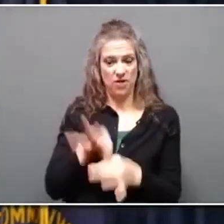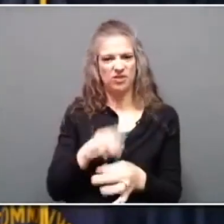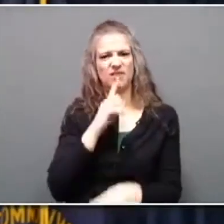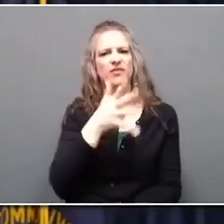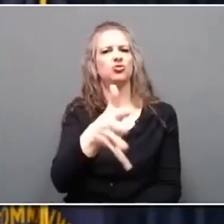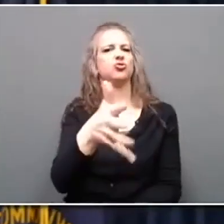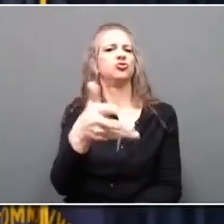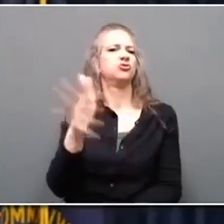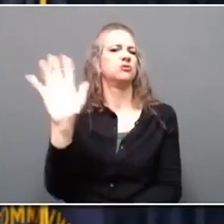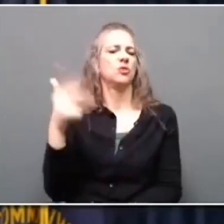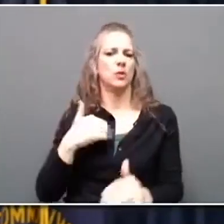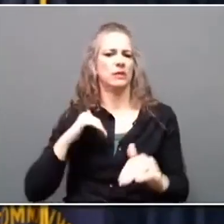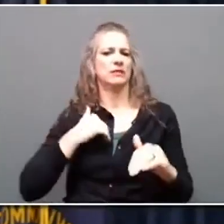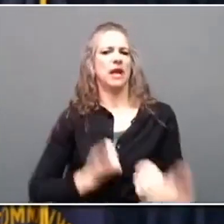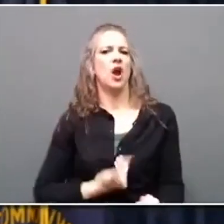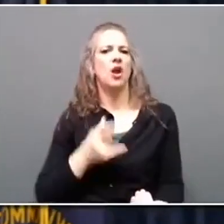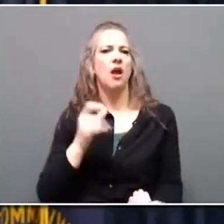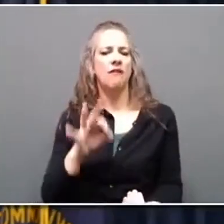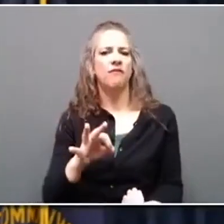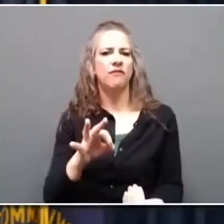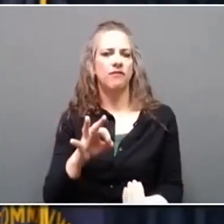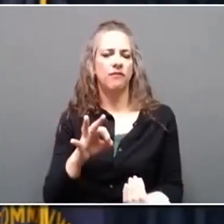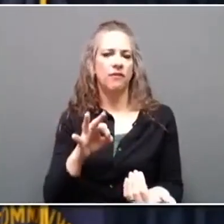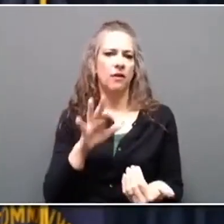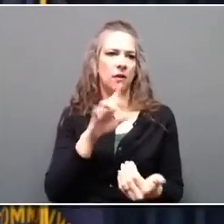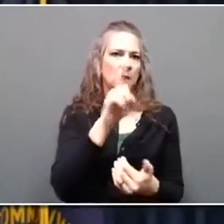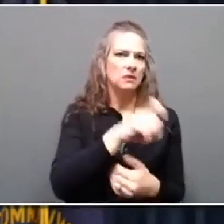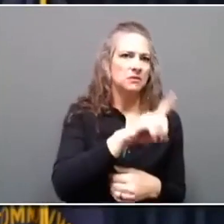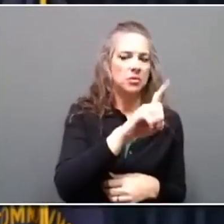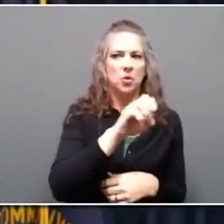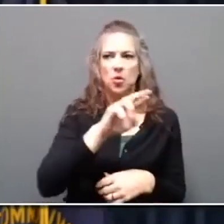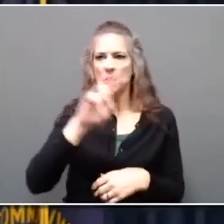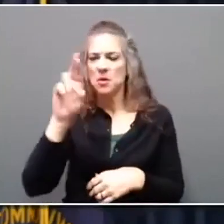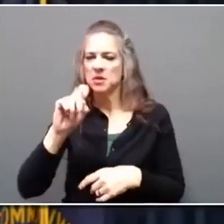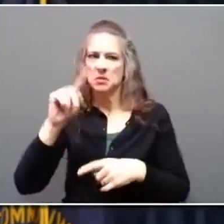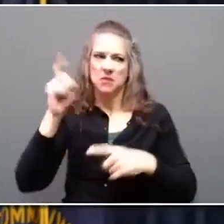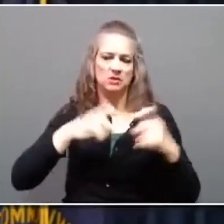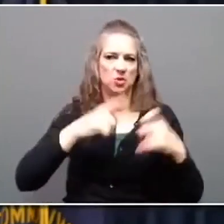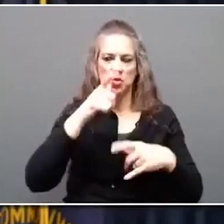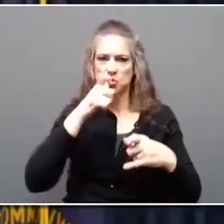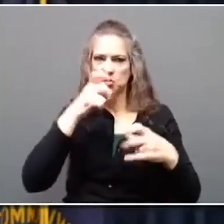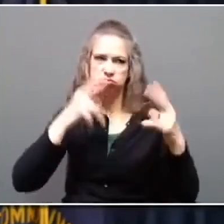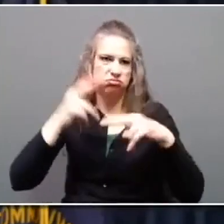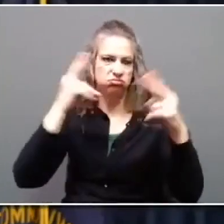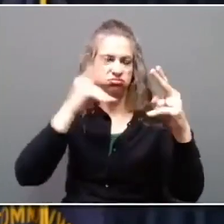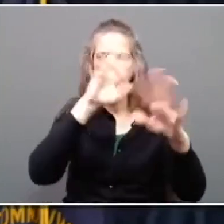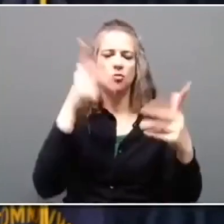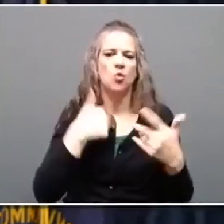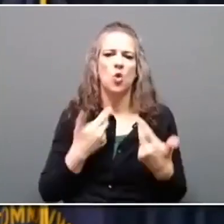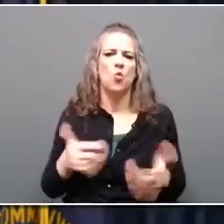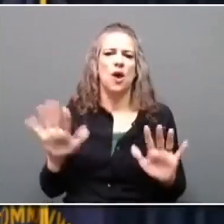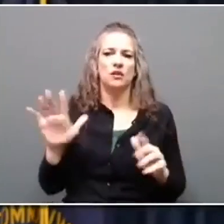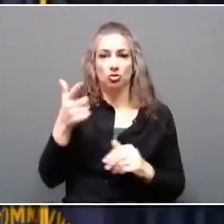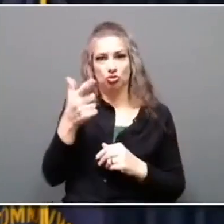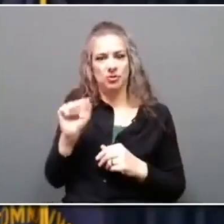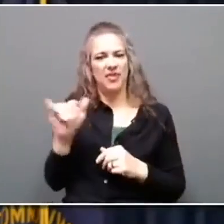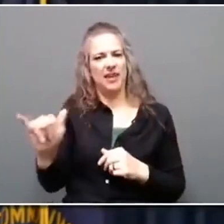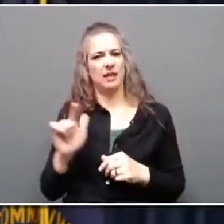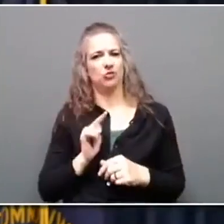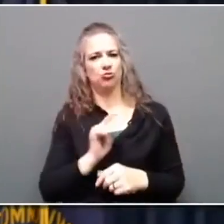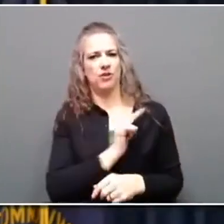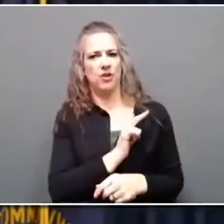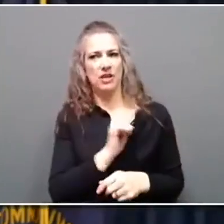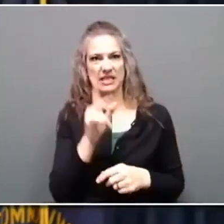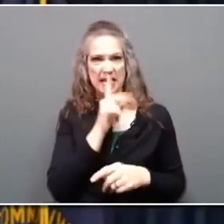of the rank partisanship, and we don't want a candidate or a general assembly that just sees Team R or Team